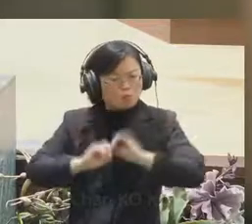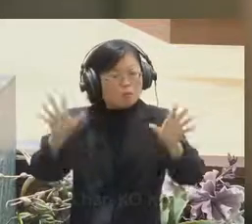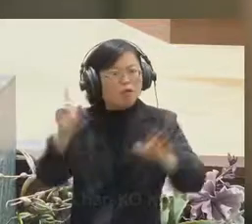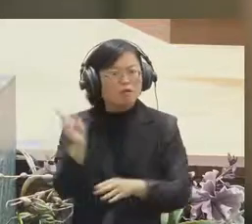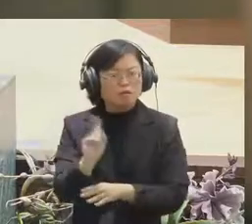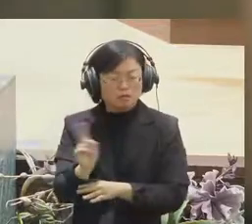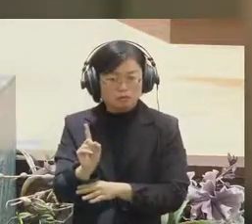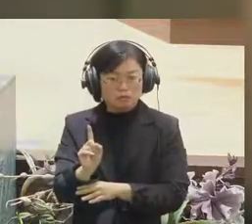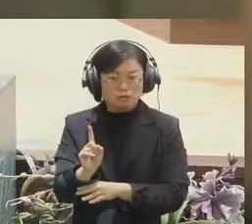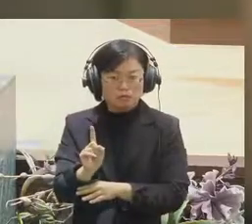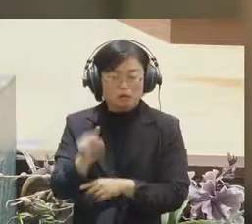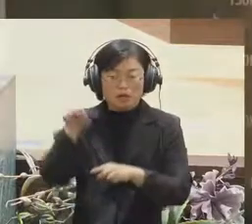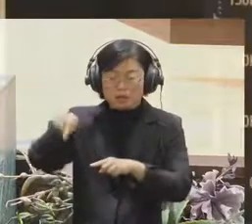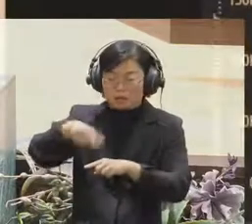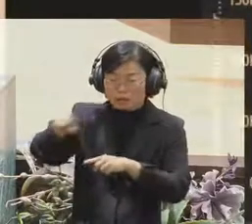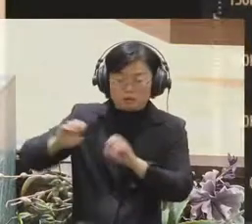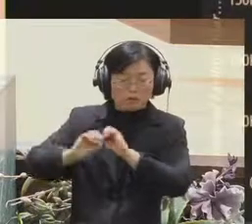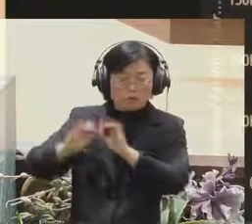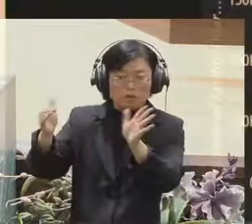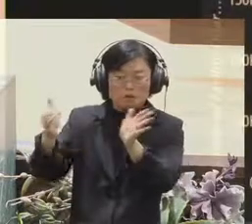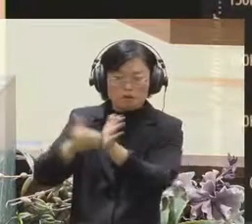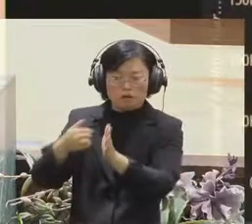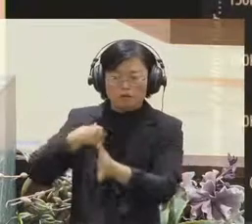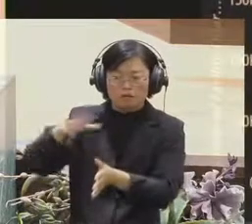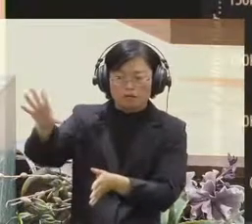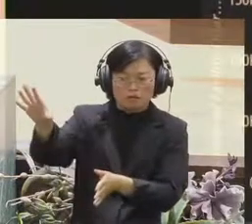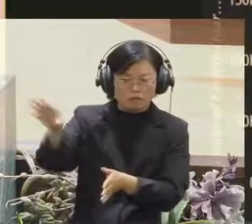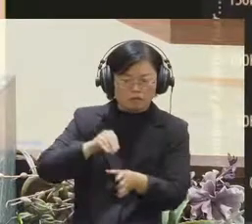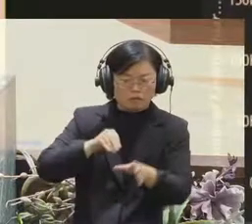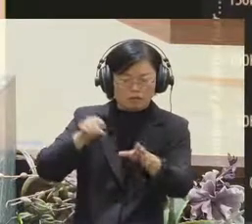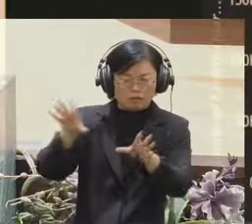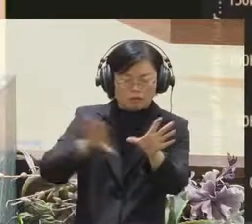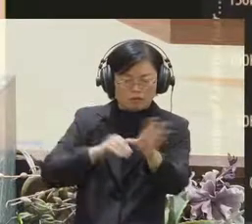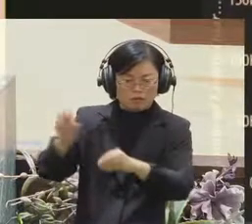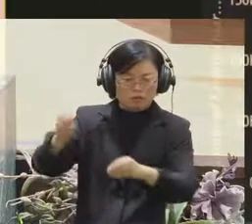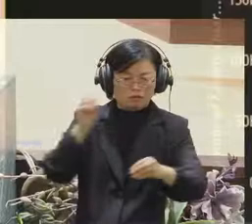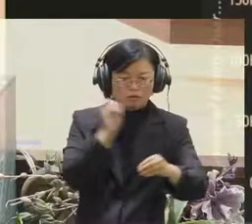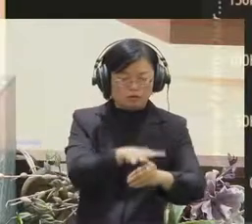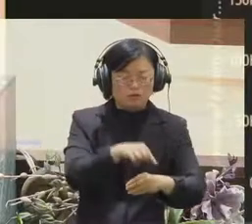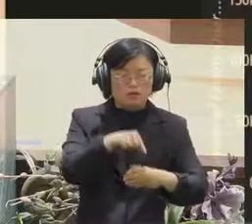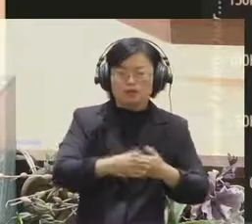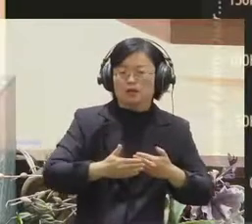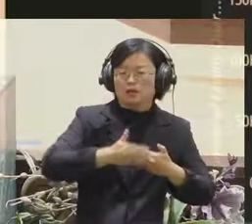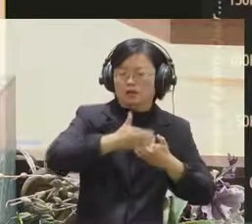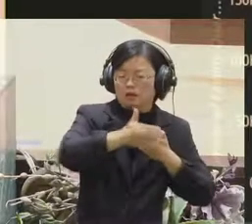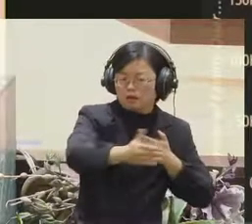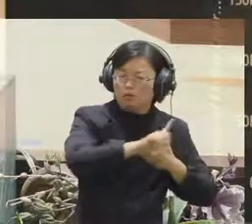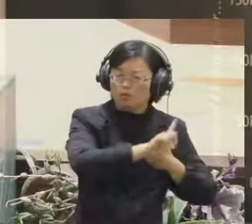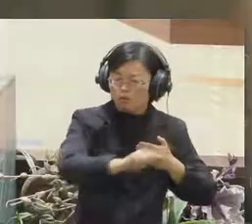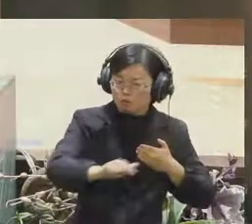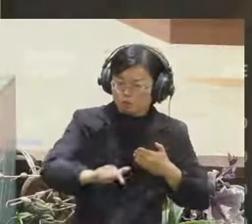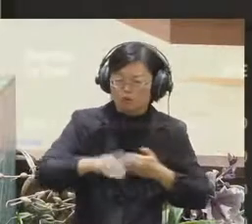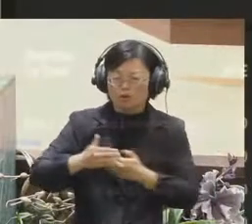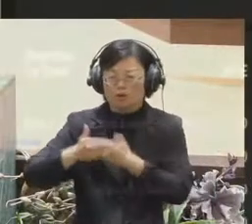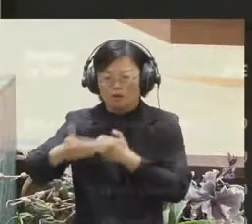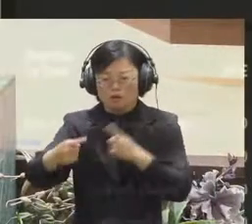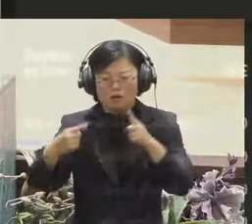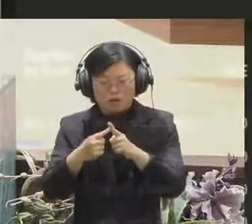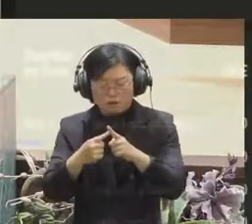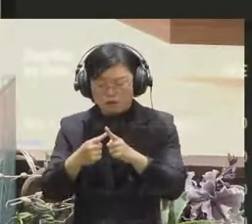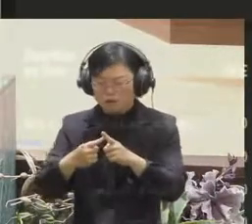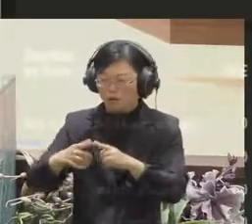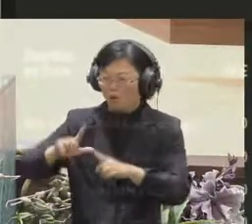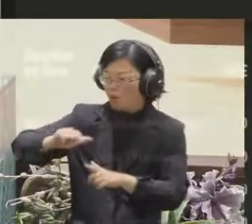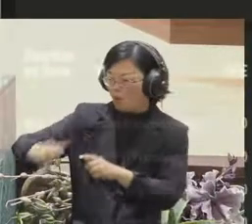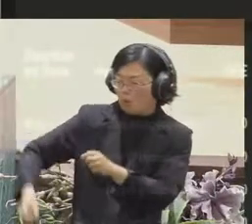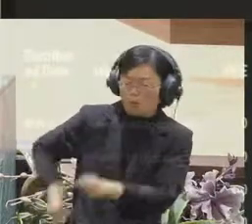such as the quarantine facilities, the number of quarantine people, donations, and medical supply and distributions to